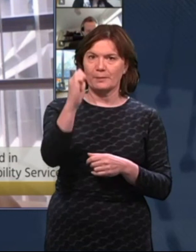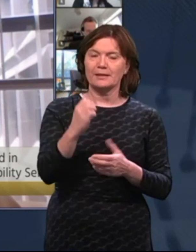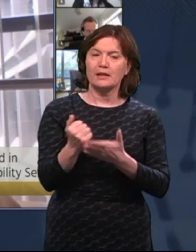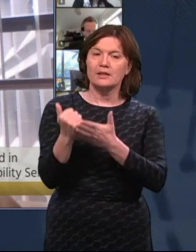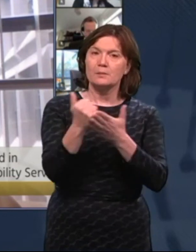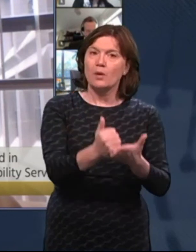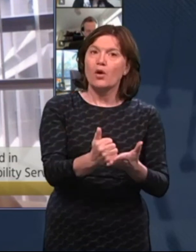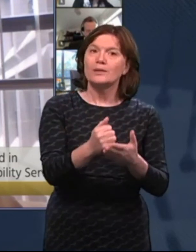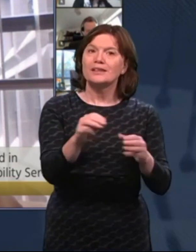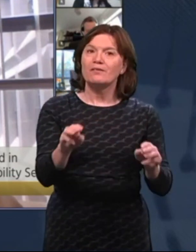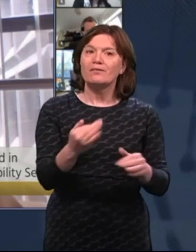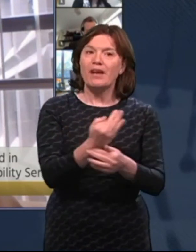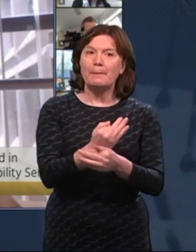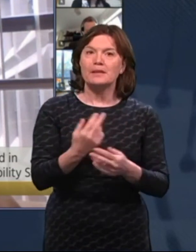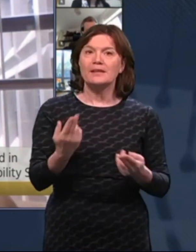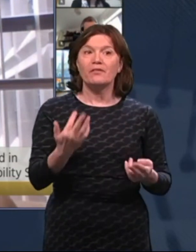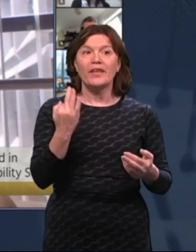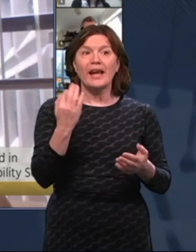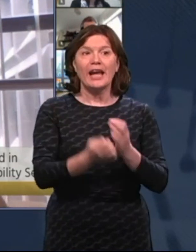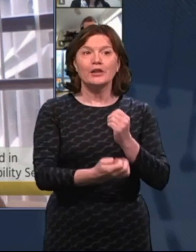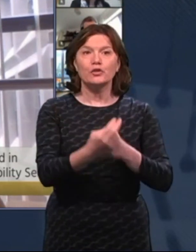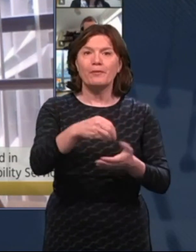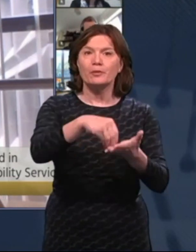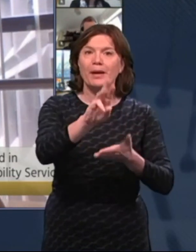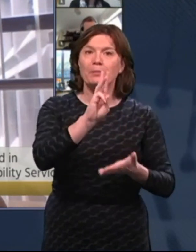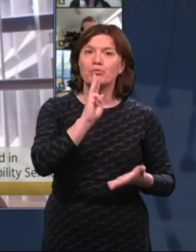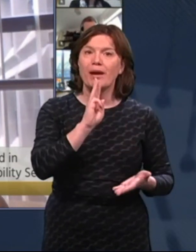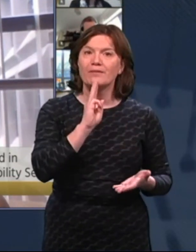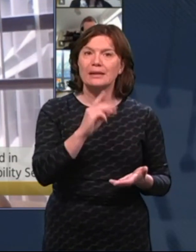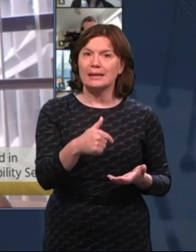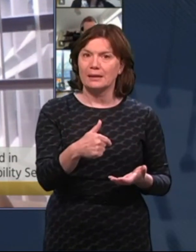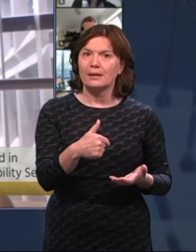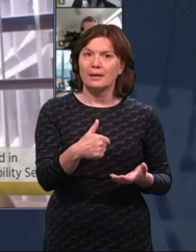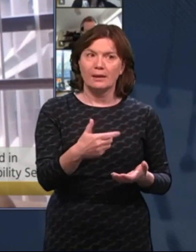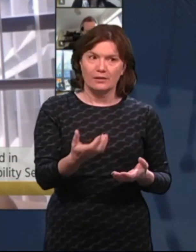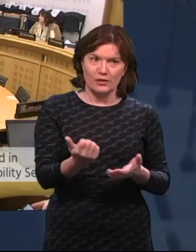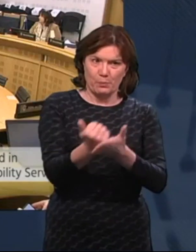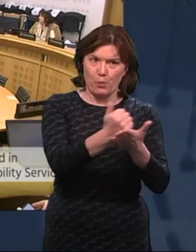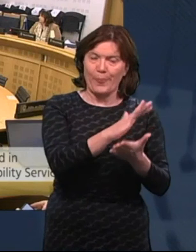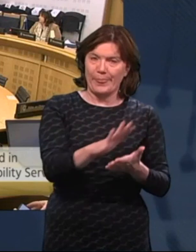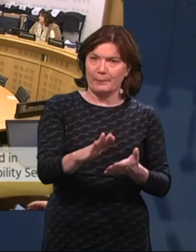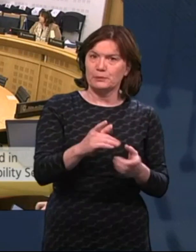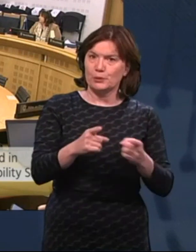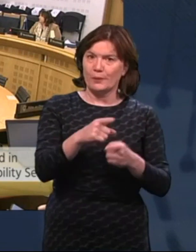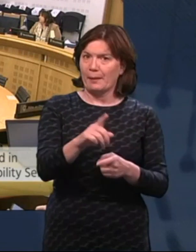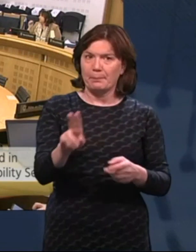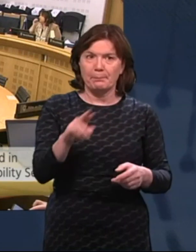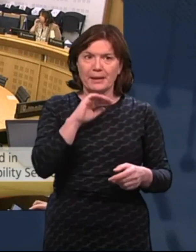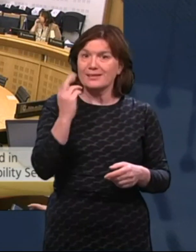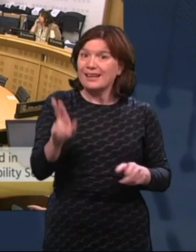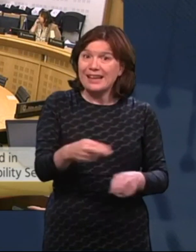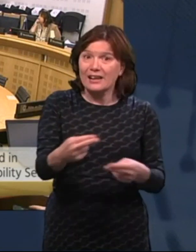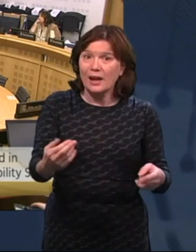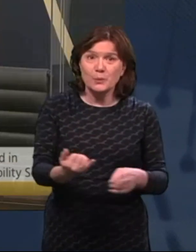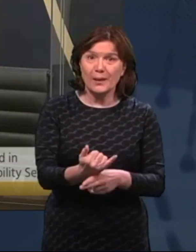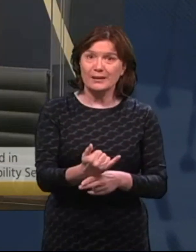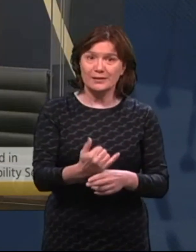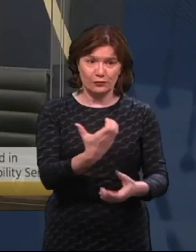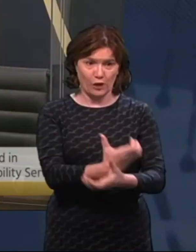get the private interventions that they desperately need. Those kind of interventions cannot wait. Okay, thanks, Deputy. Okay, I'll move on to Deputy Nessa